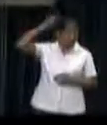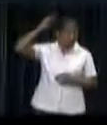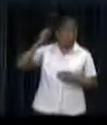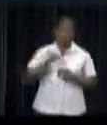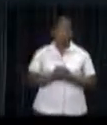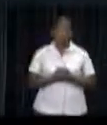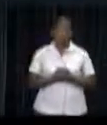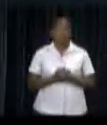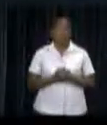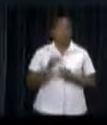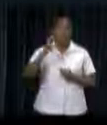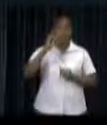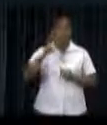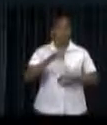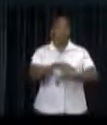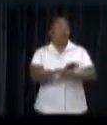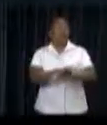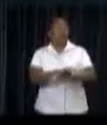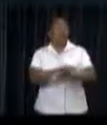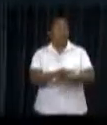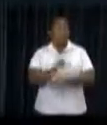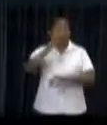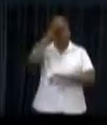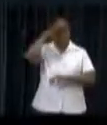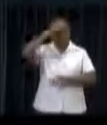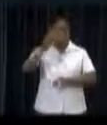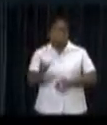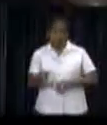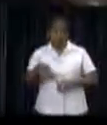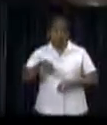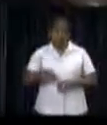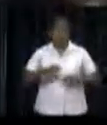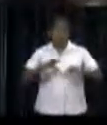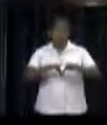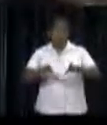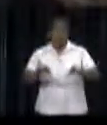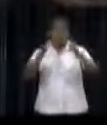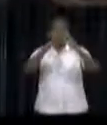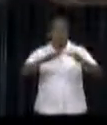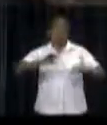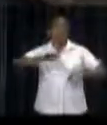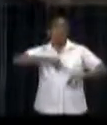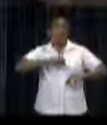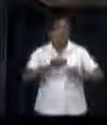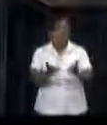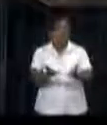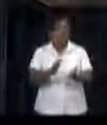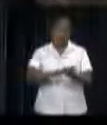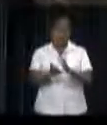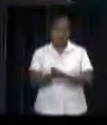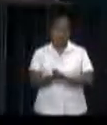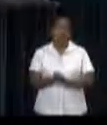Suriname for this occasion. Casimir is pleased that the Haitians will now have an institute in Suriname